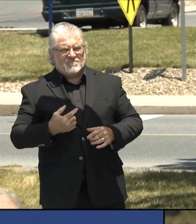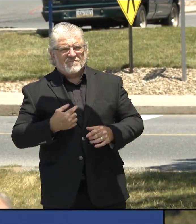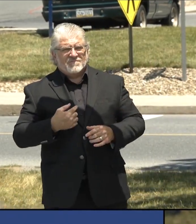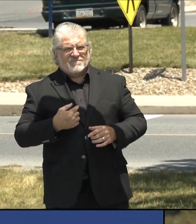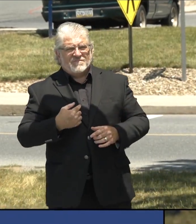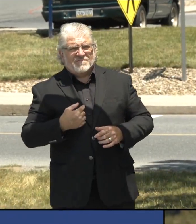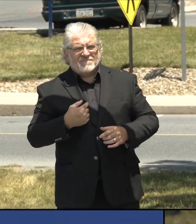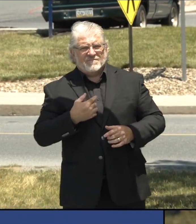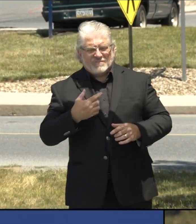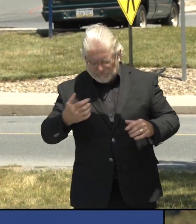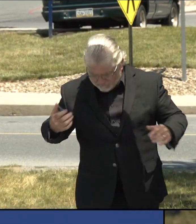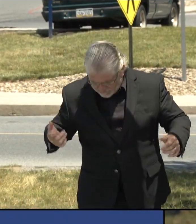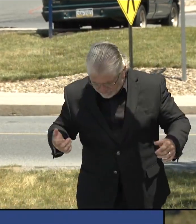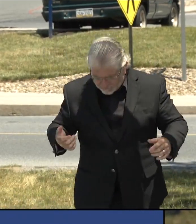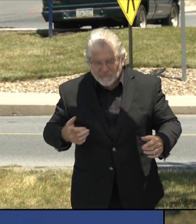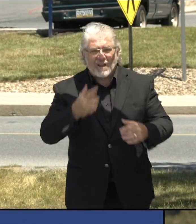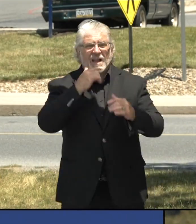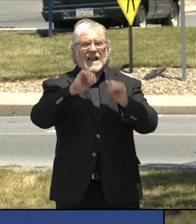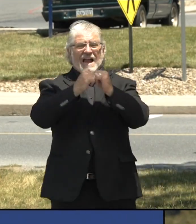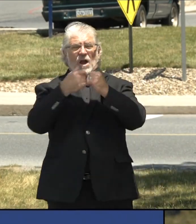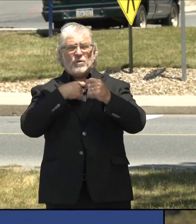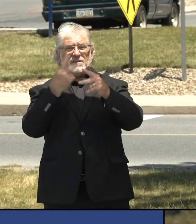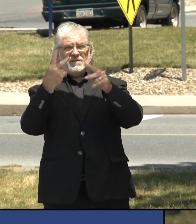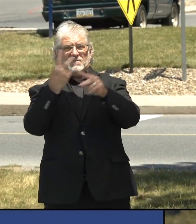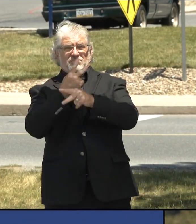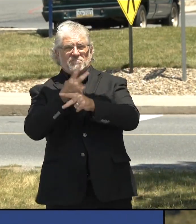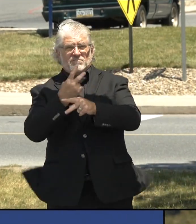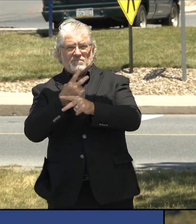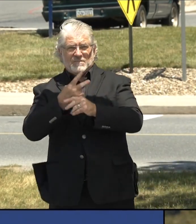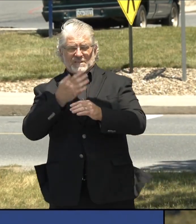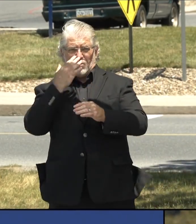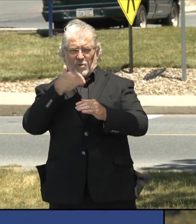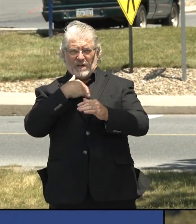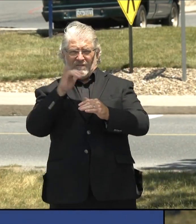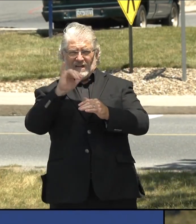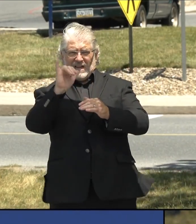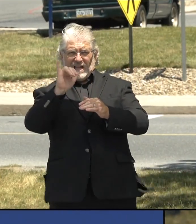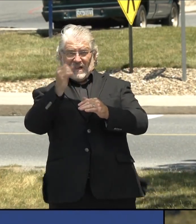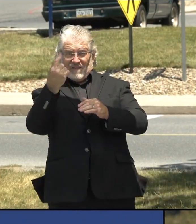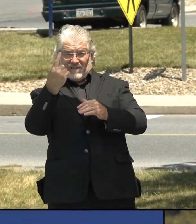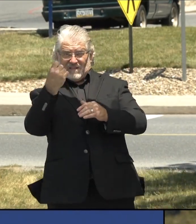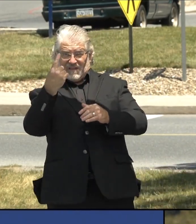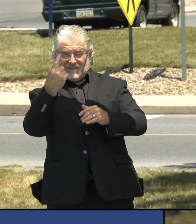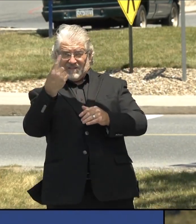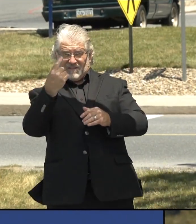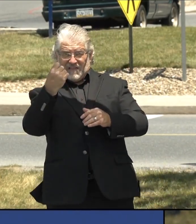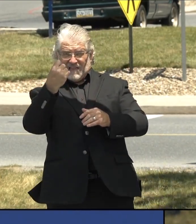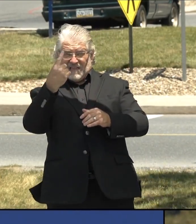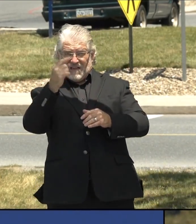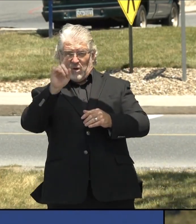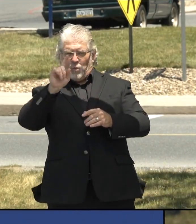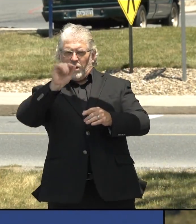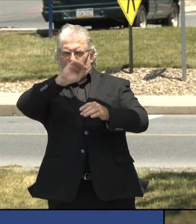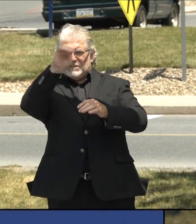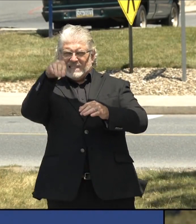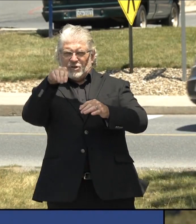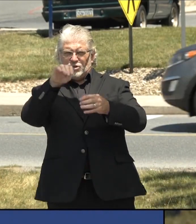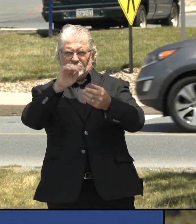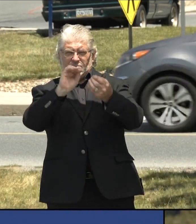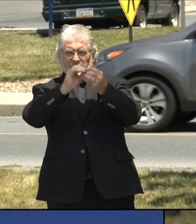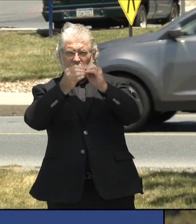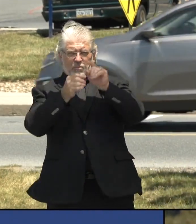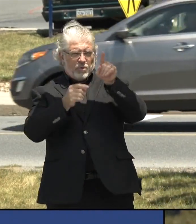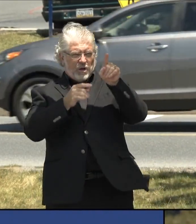that. Um, uh, one is the percent positivity of the tests that we're doing. So if we are seeing, if we're testing